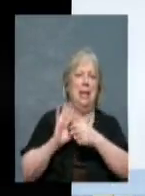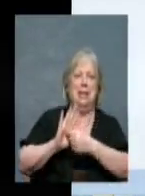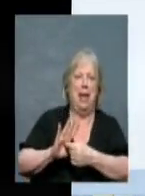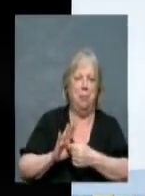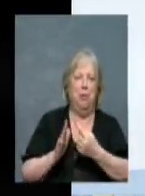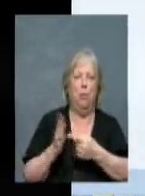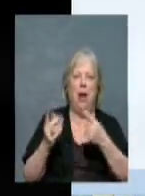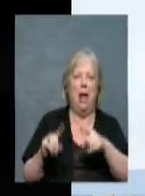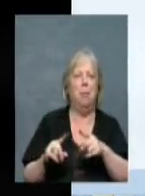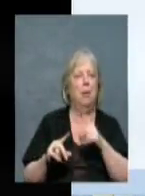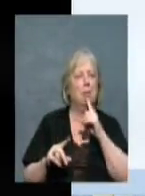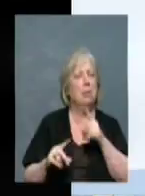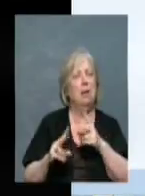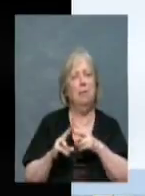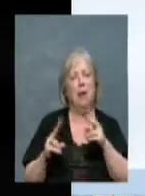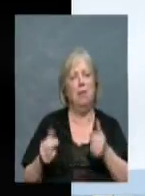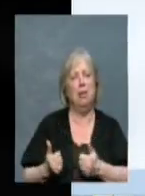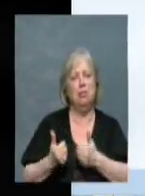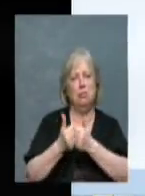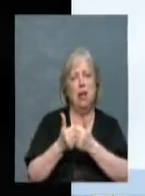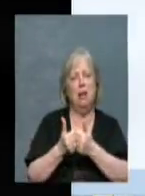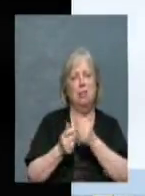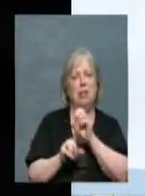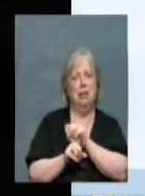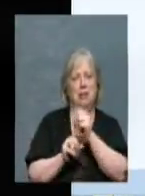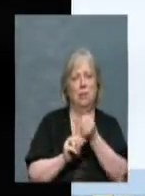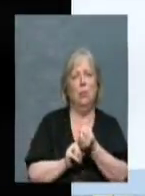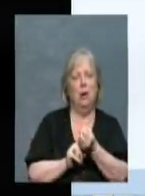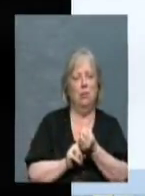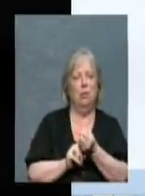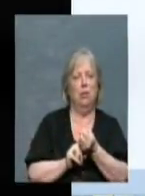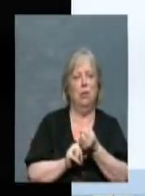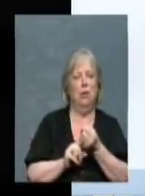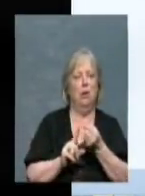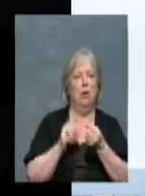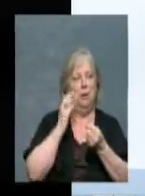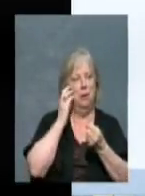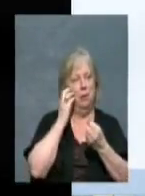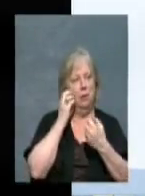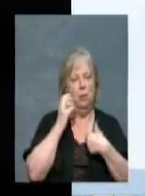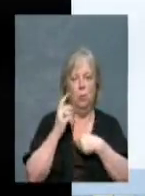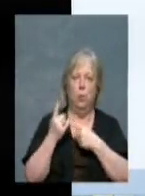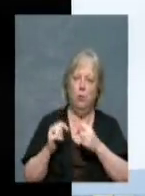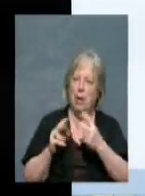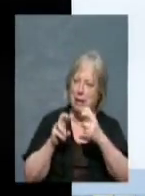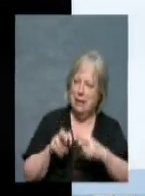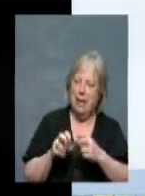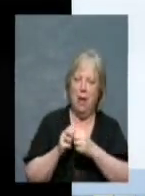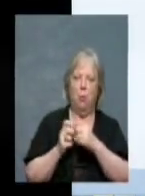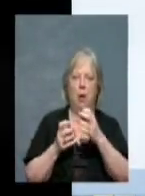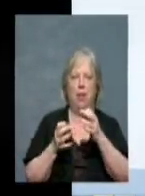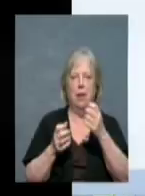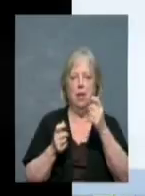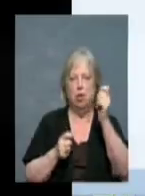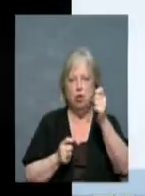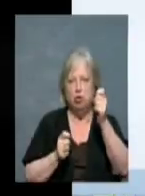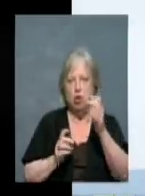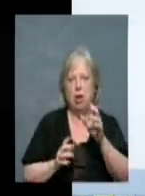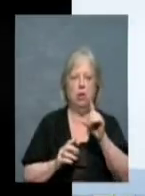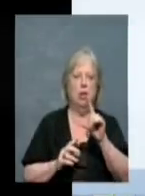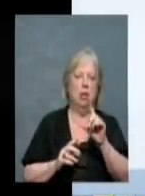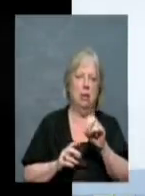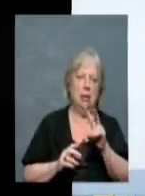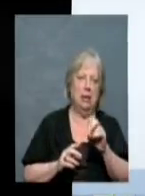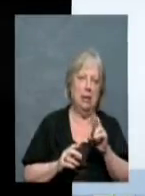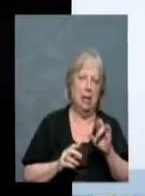very challenging. I mean, we tried a lot of options. We've sat down with Judge Leverett often, but